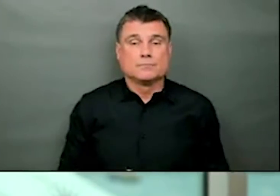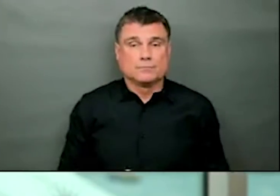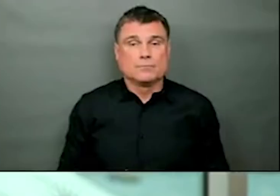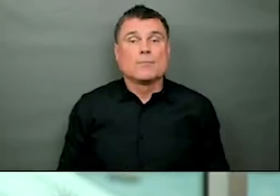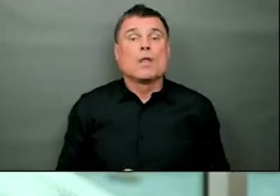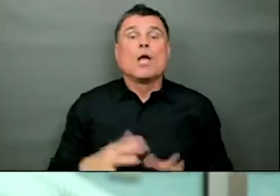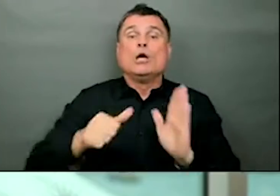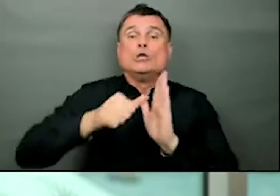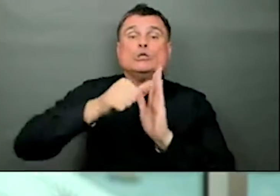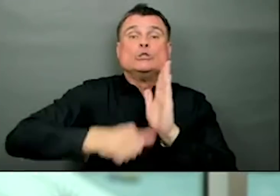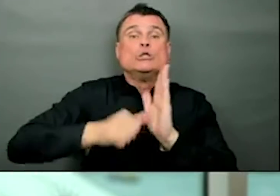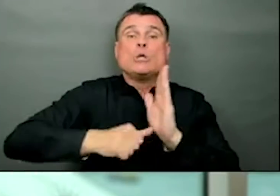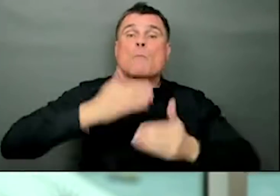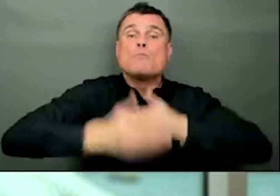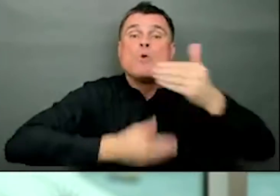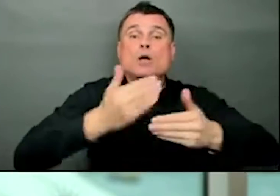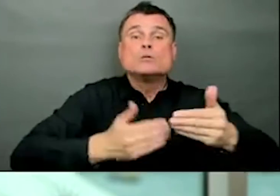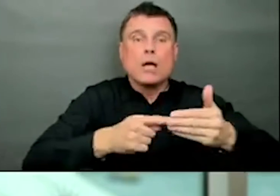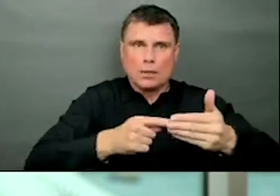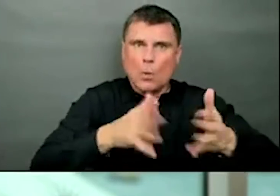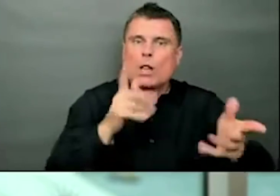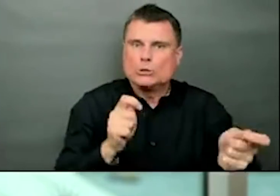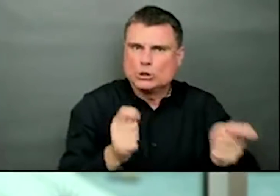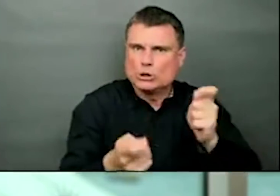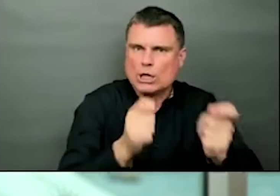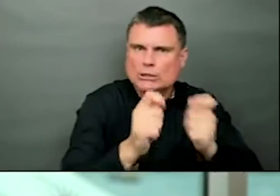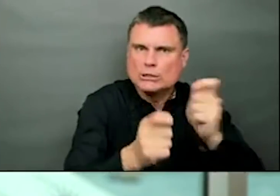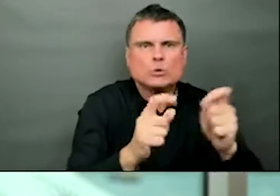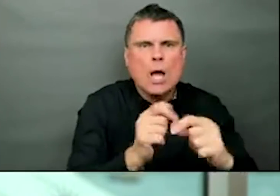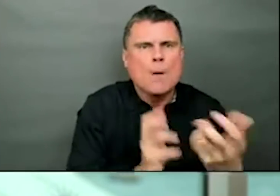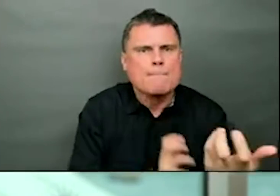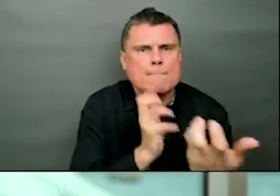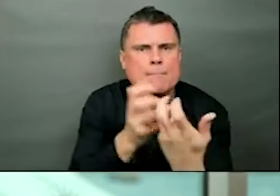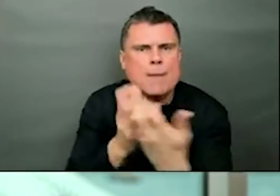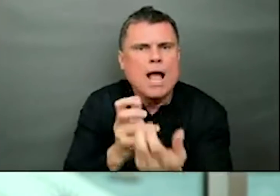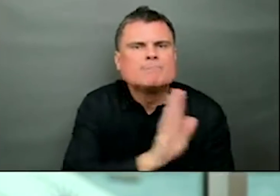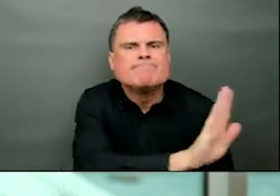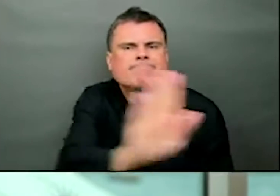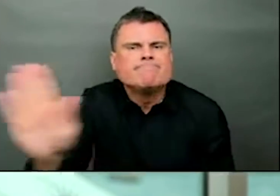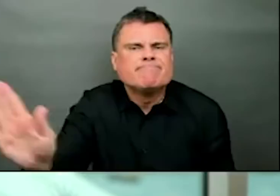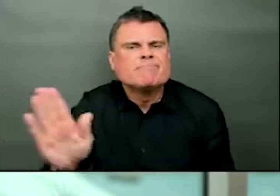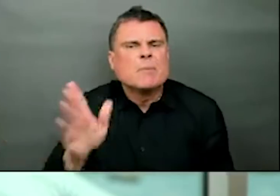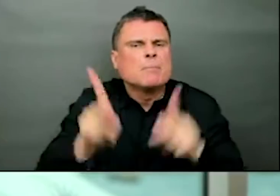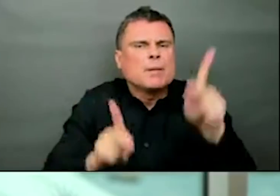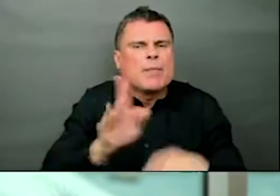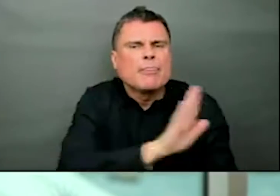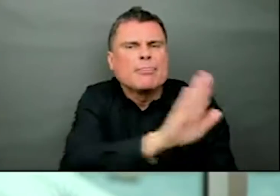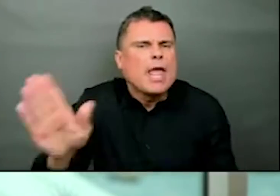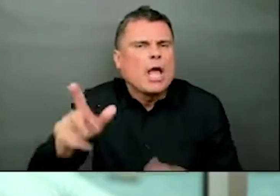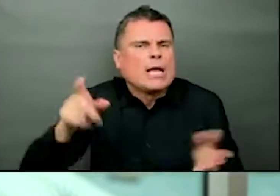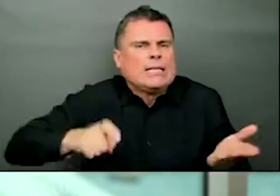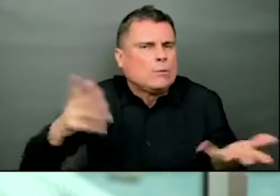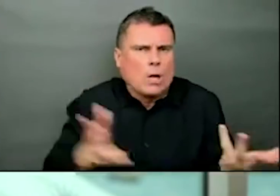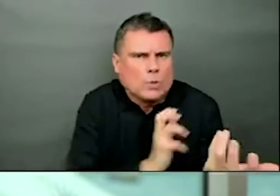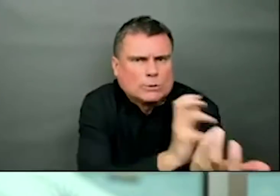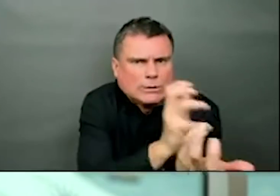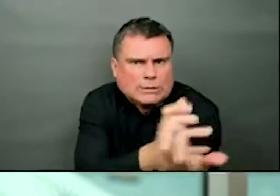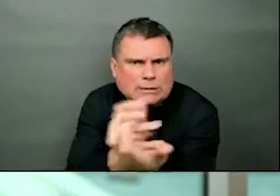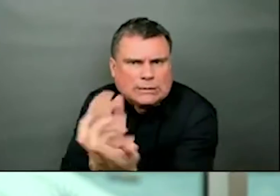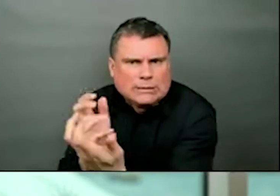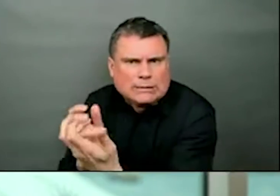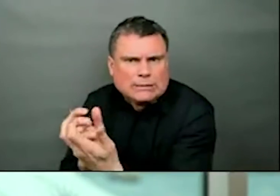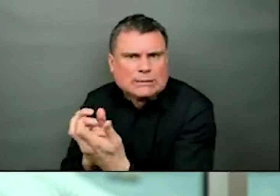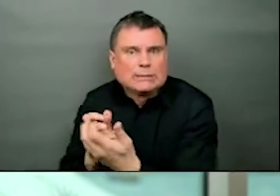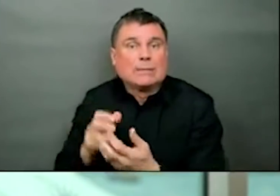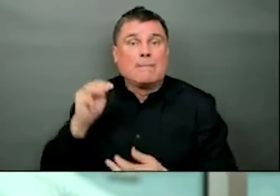better meet the needs of those who will be identified as needing surgery in the future. Since May 18 when we launched this initiative and the premier